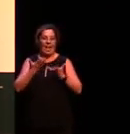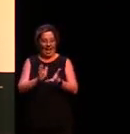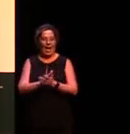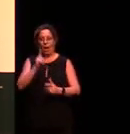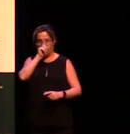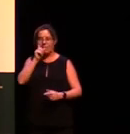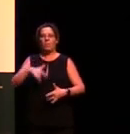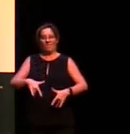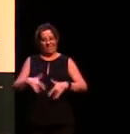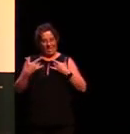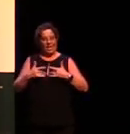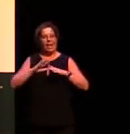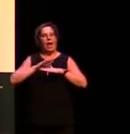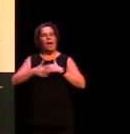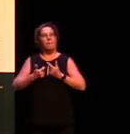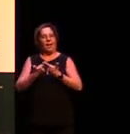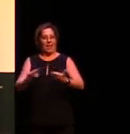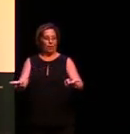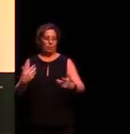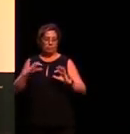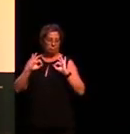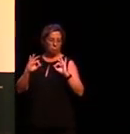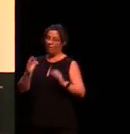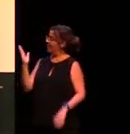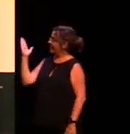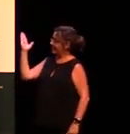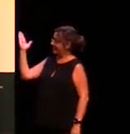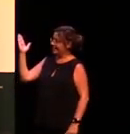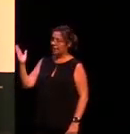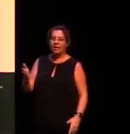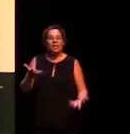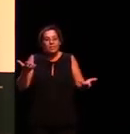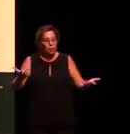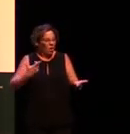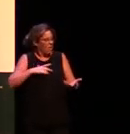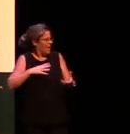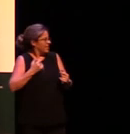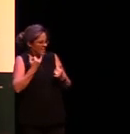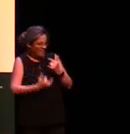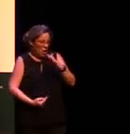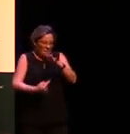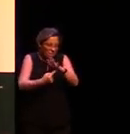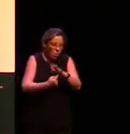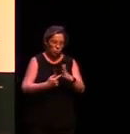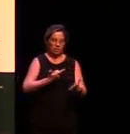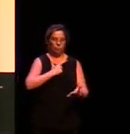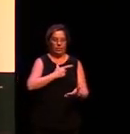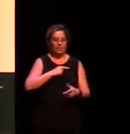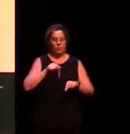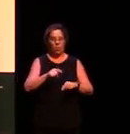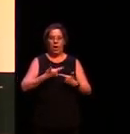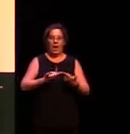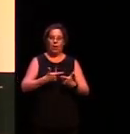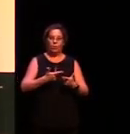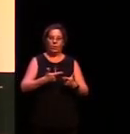about their language so that's a very strong important reason why these languages matter but actually that's not what I want to focus